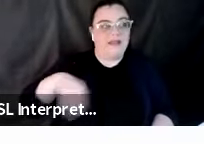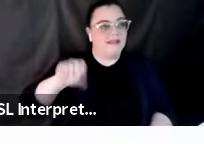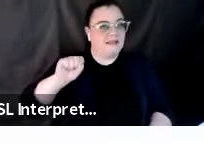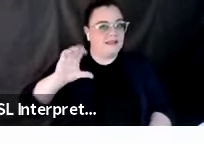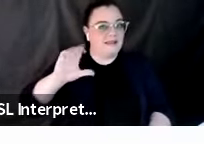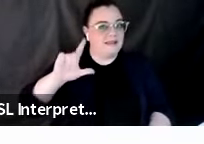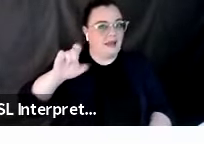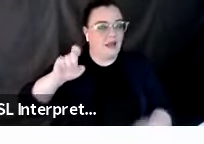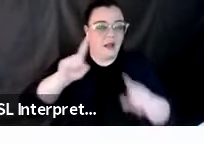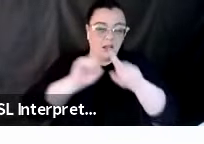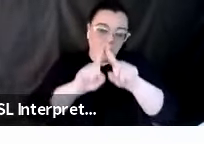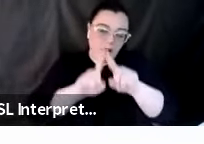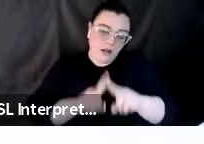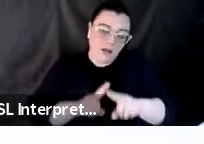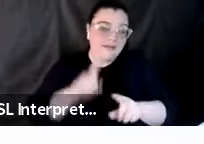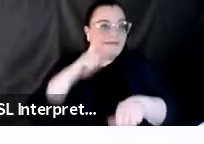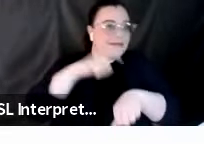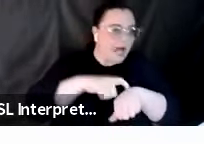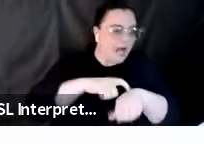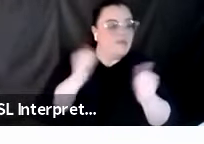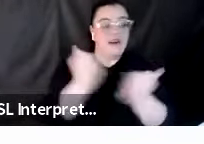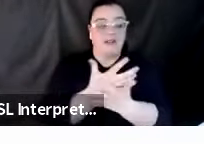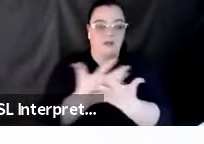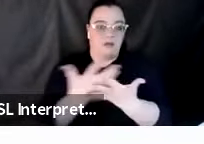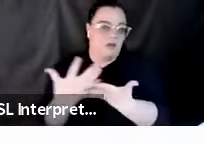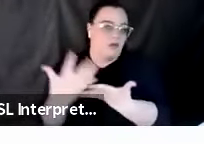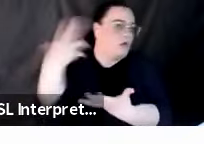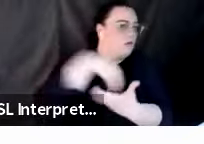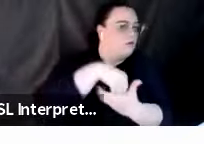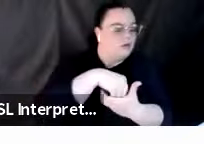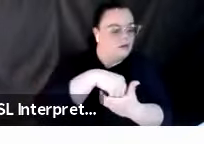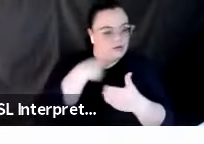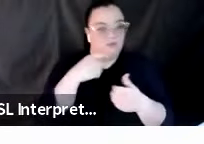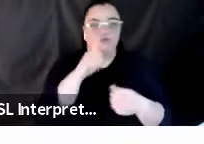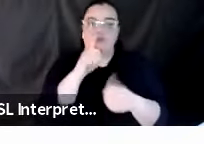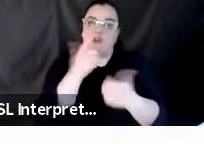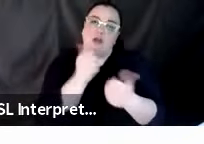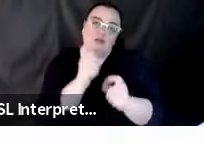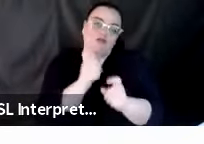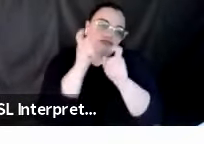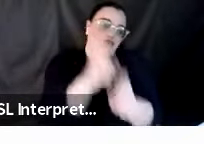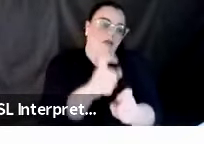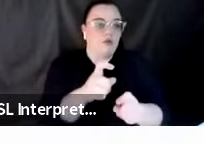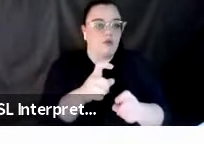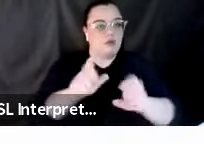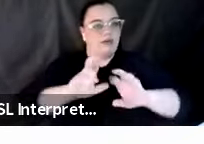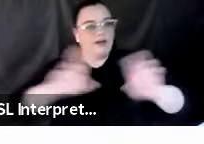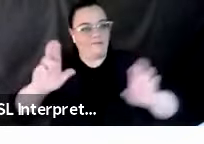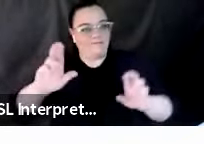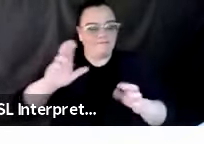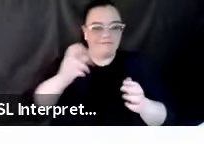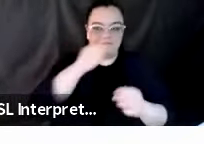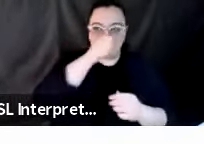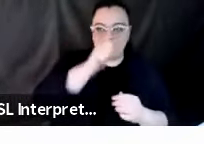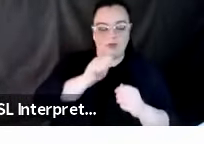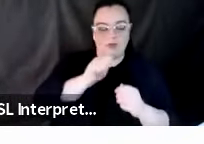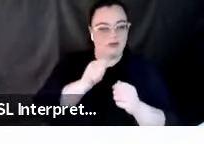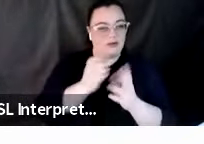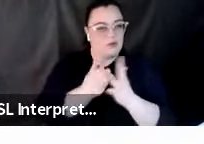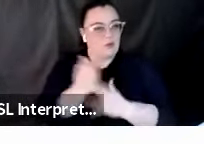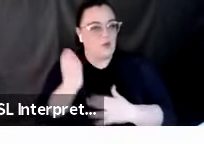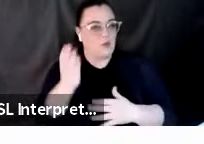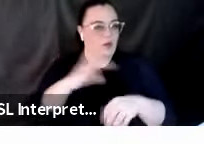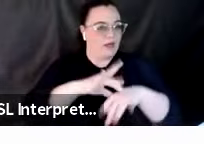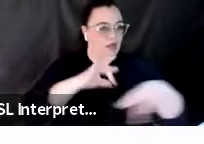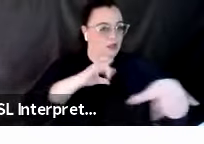the temporal scale is really where we can contribute to resilience by providing better assessment of what can